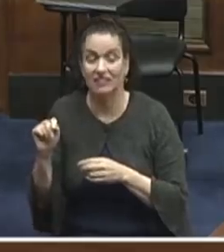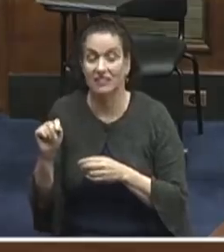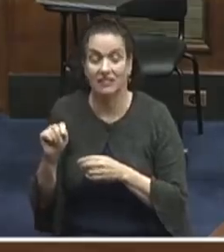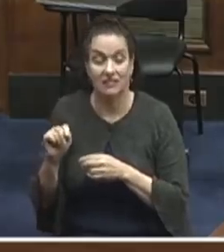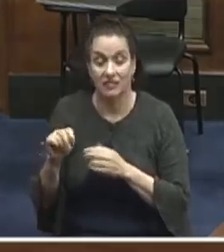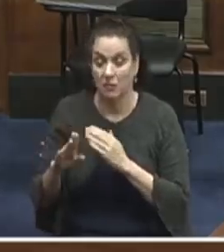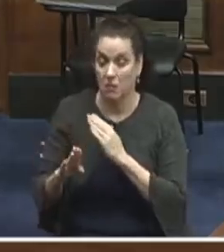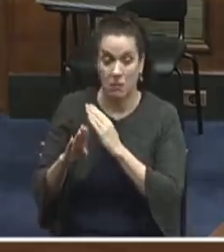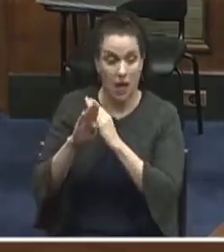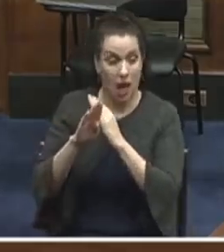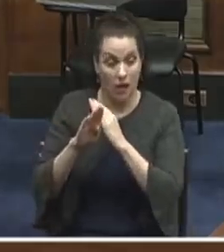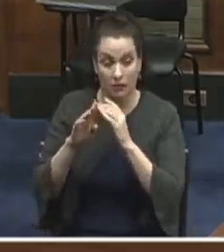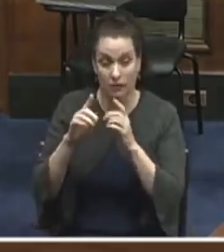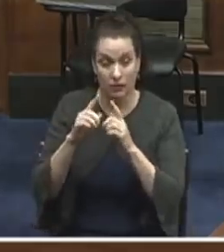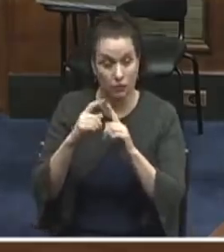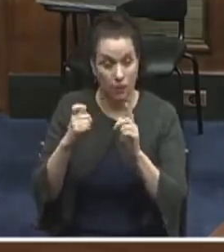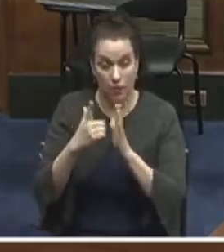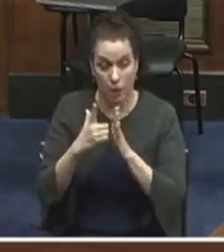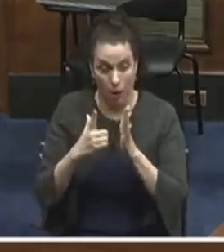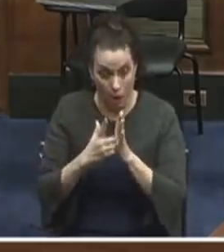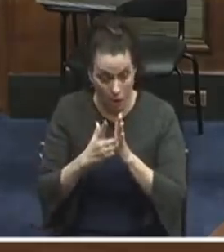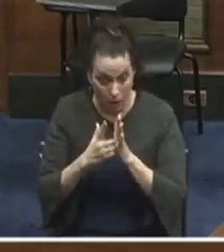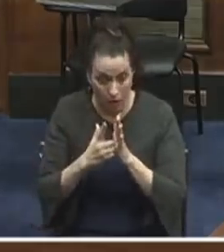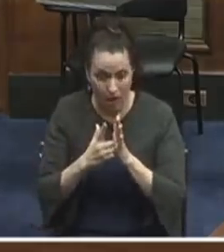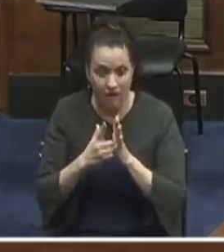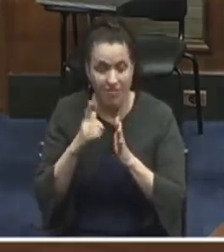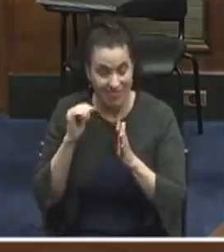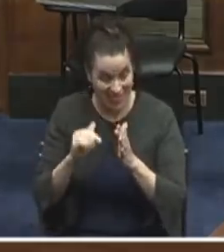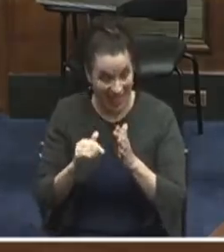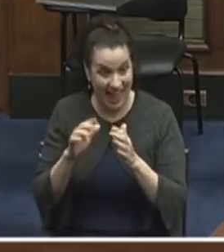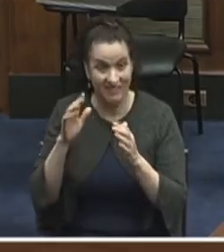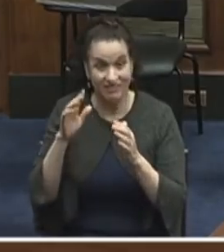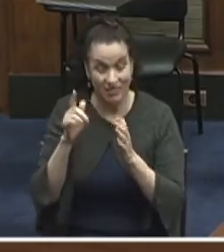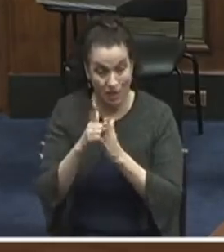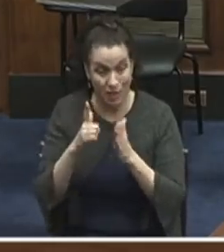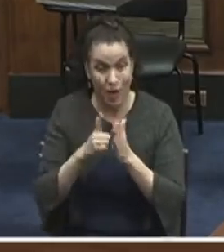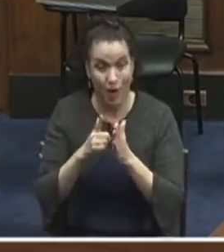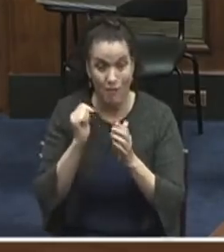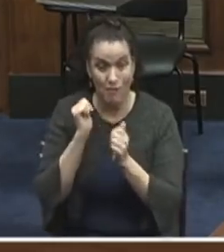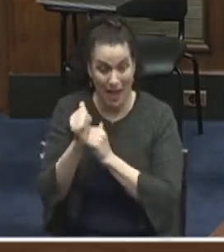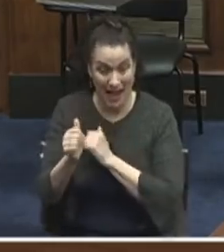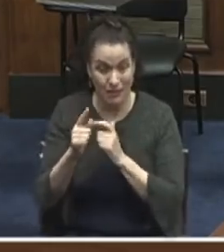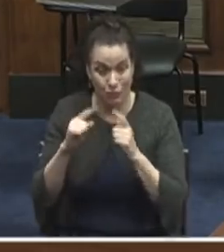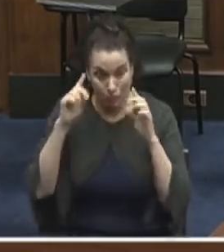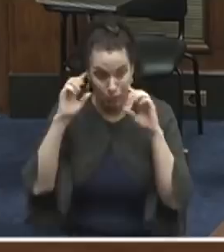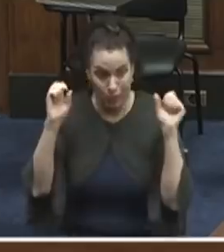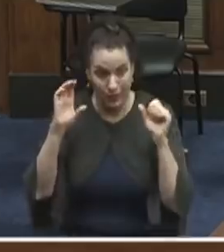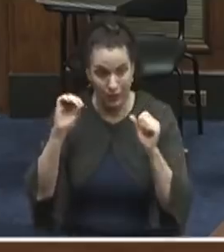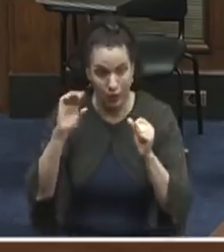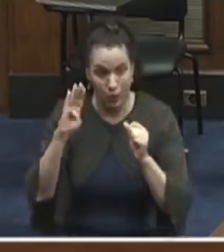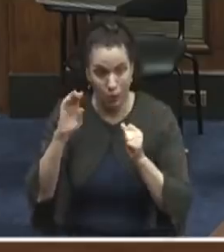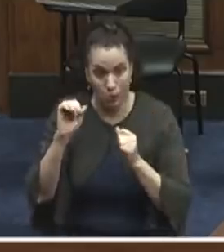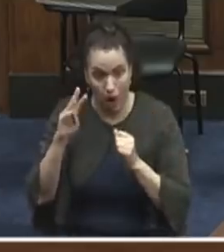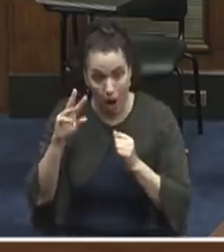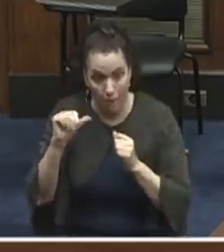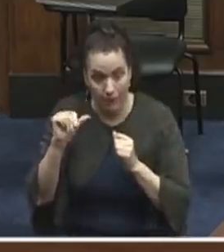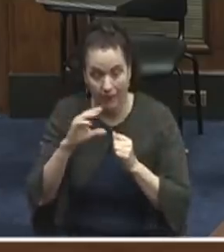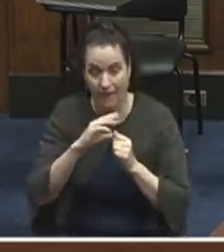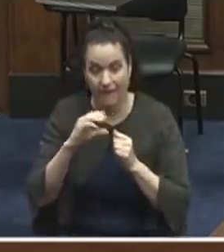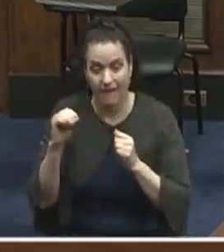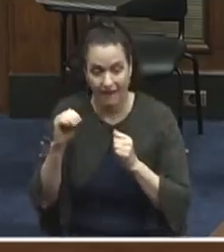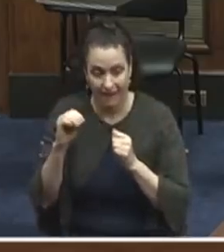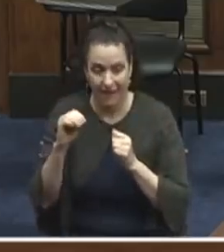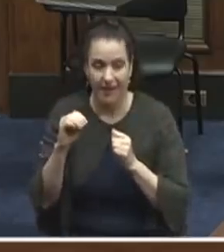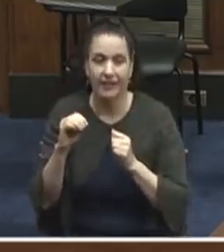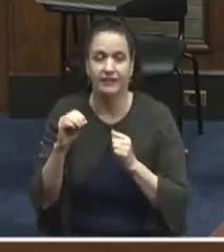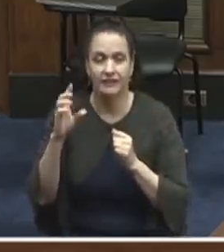President Obama that said that they would not allow employers to deduct